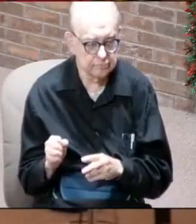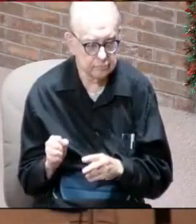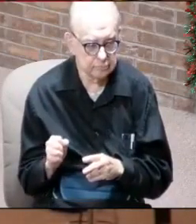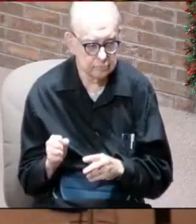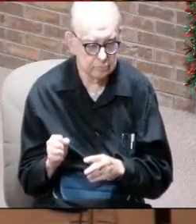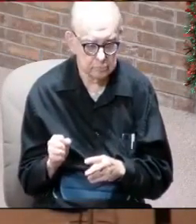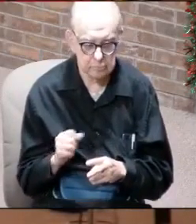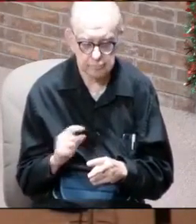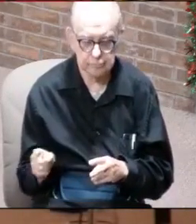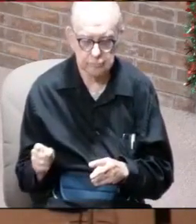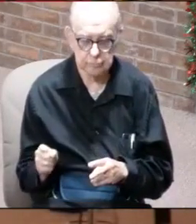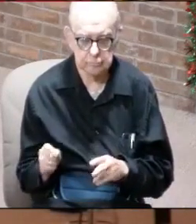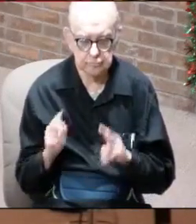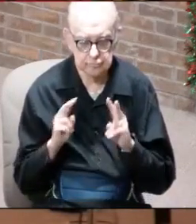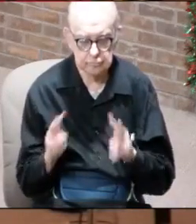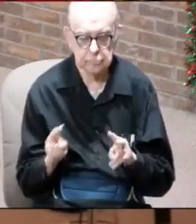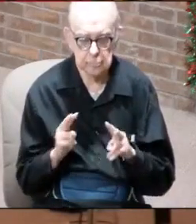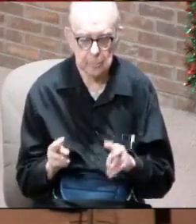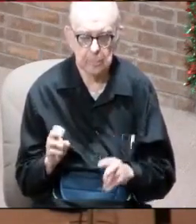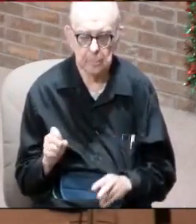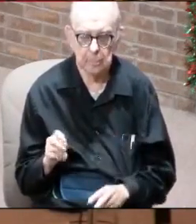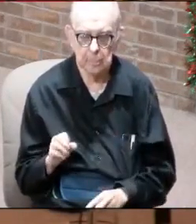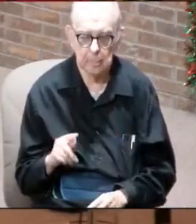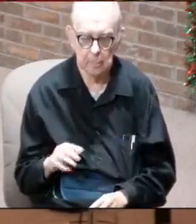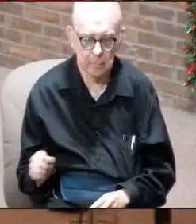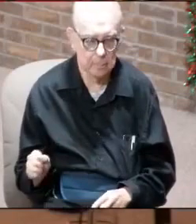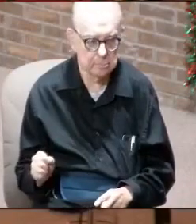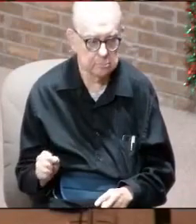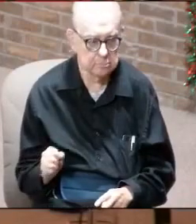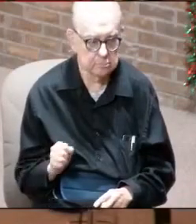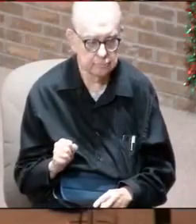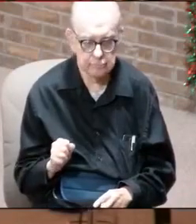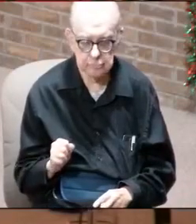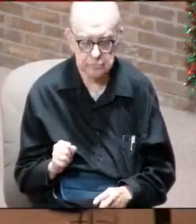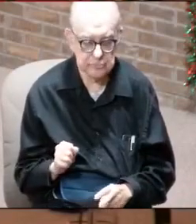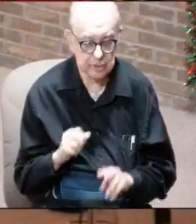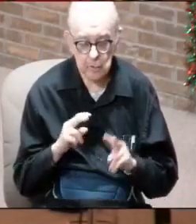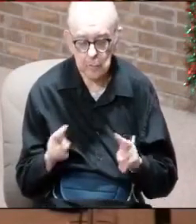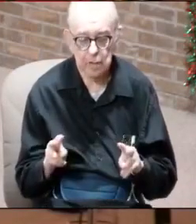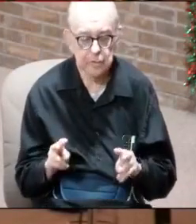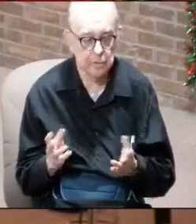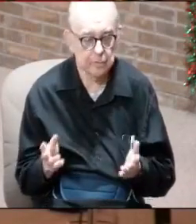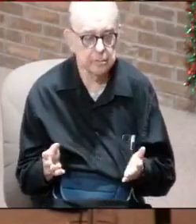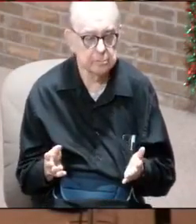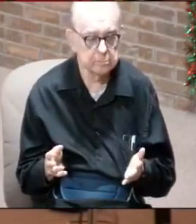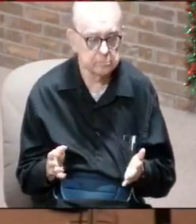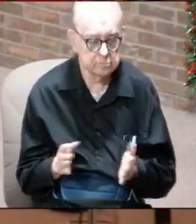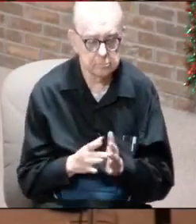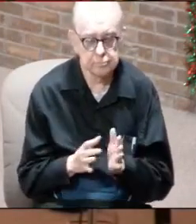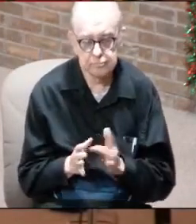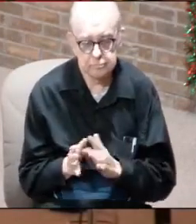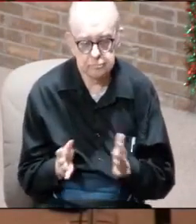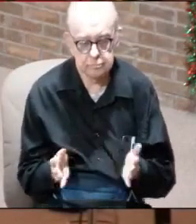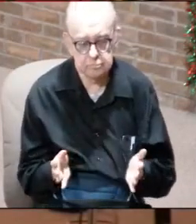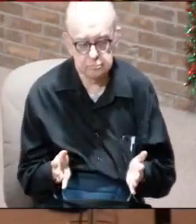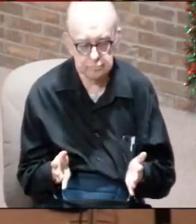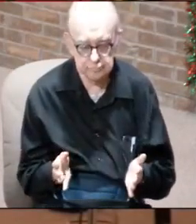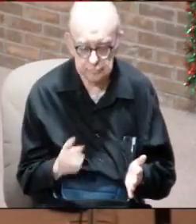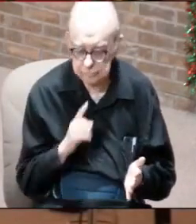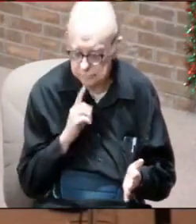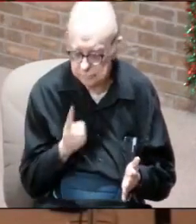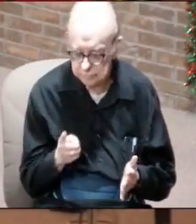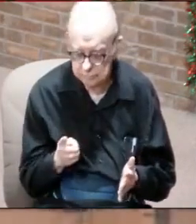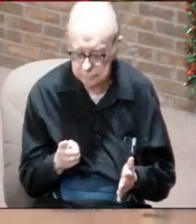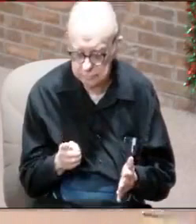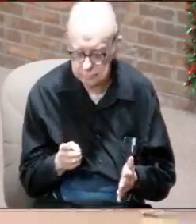And they've been watching over these scrolls and these scrolls and these scrolls. Jesus is